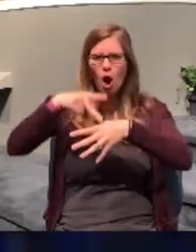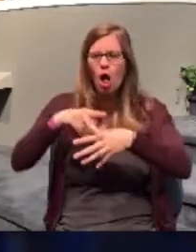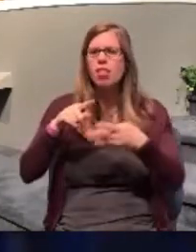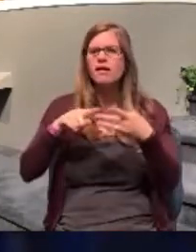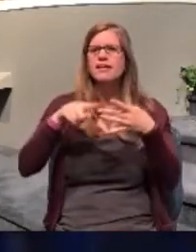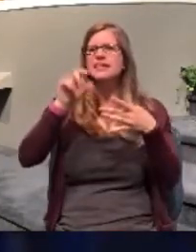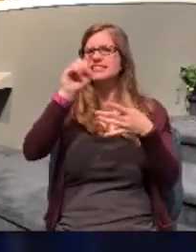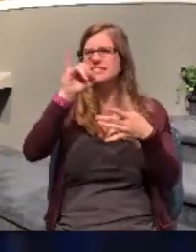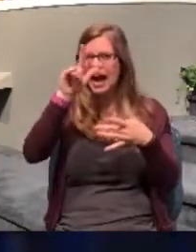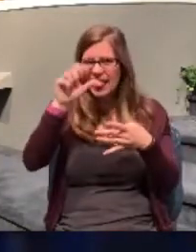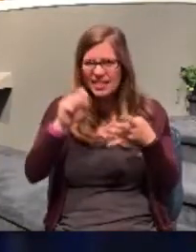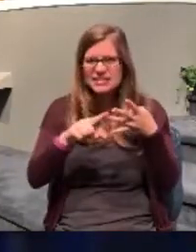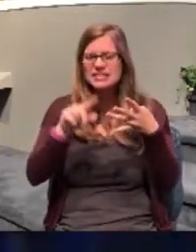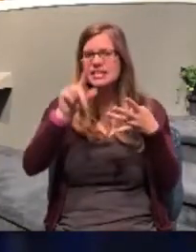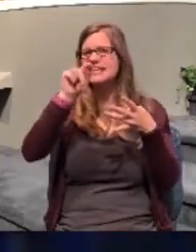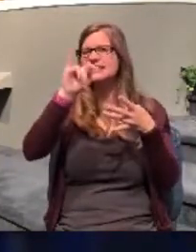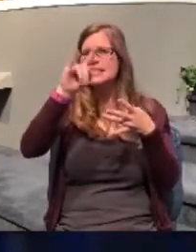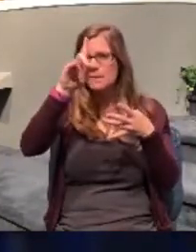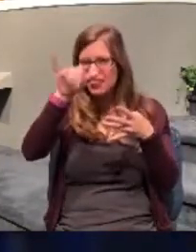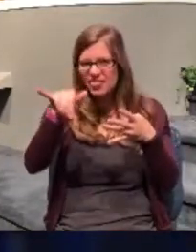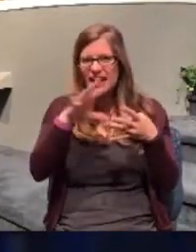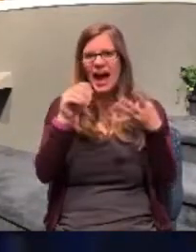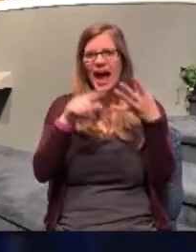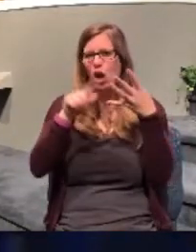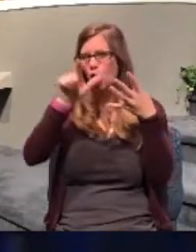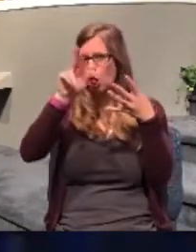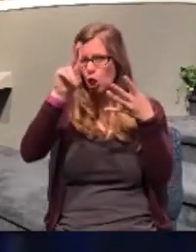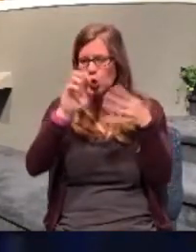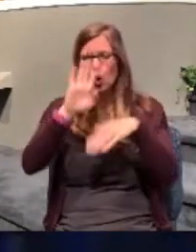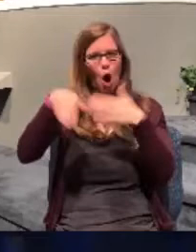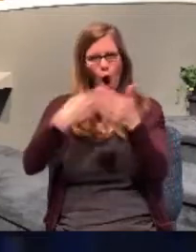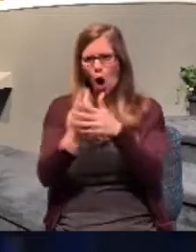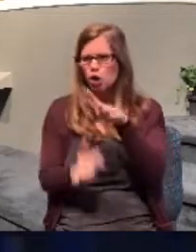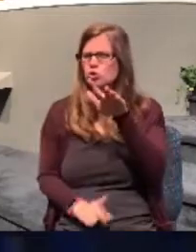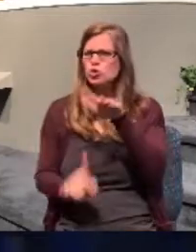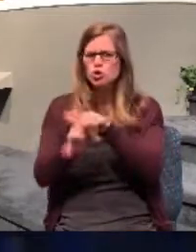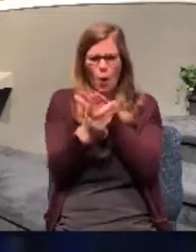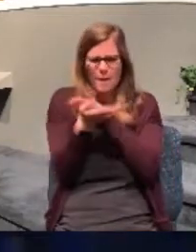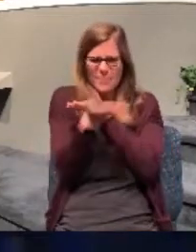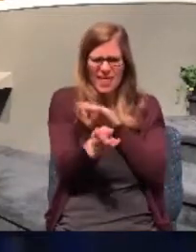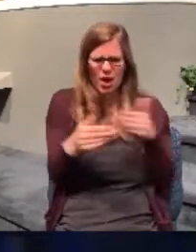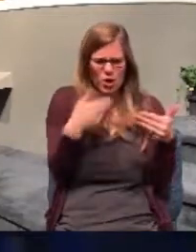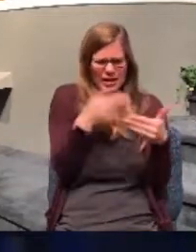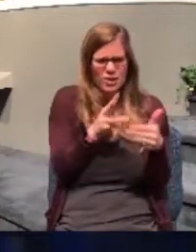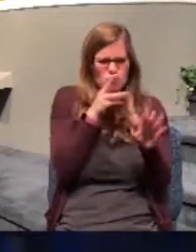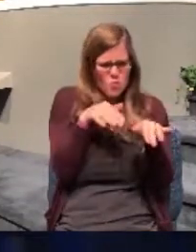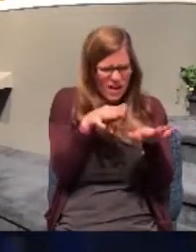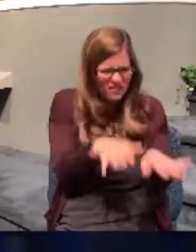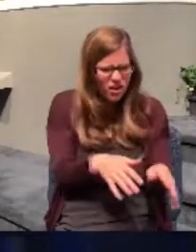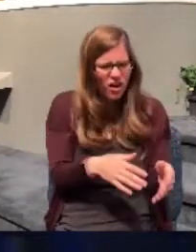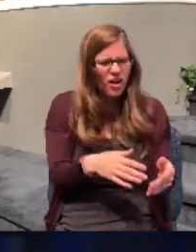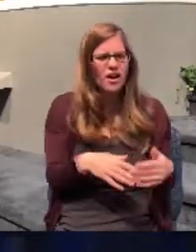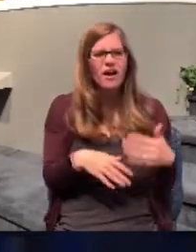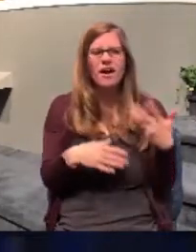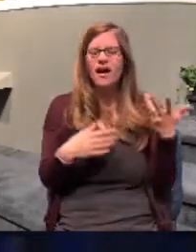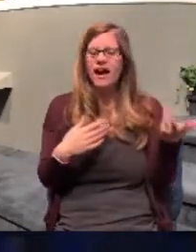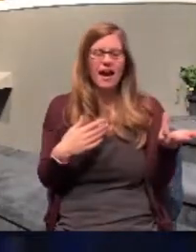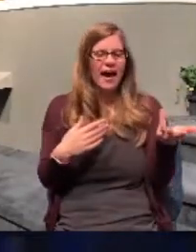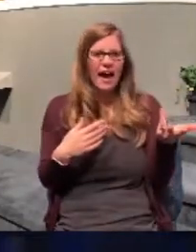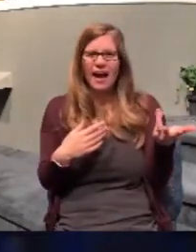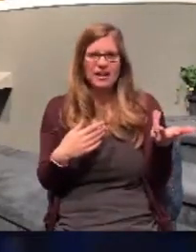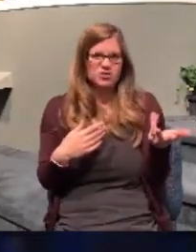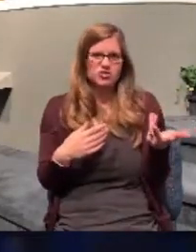Timothy, and also Dr. Luke. And in God's sovereignty, they show up at that exact location